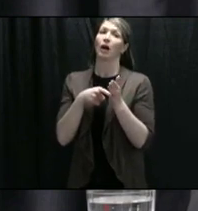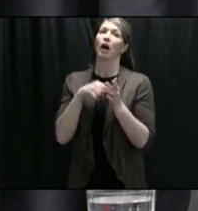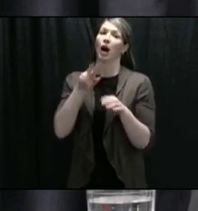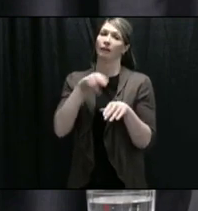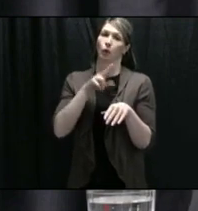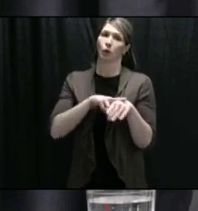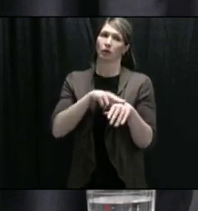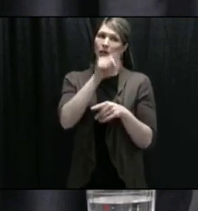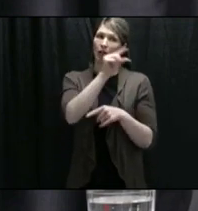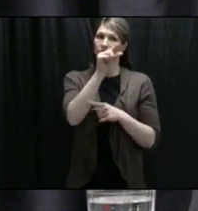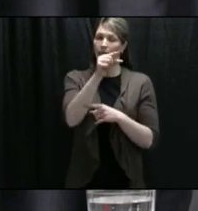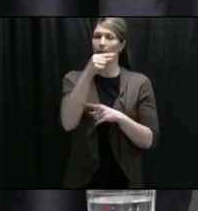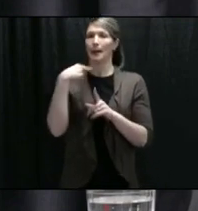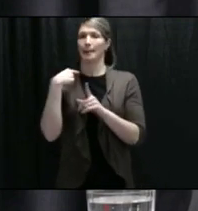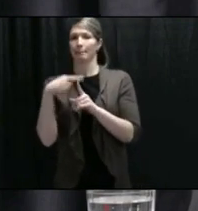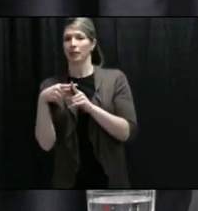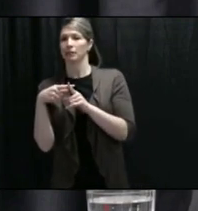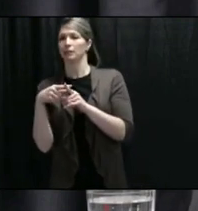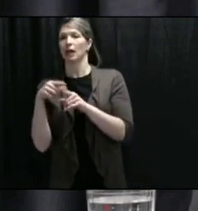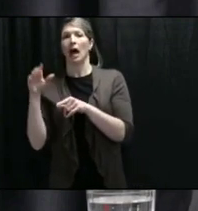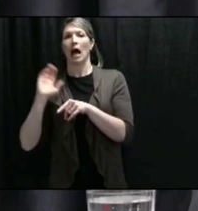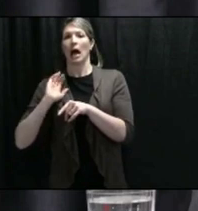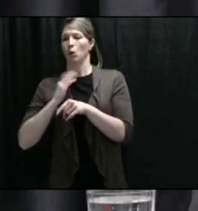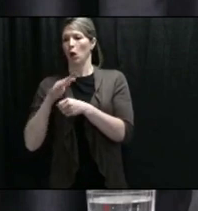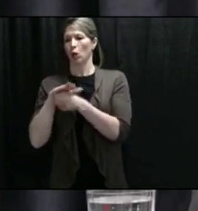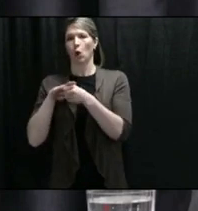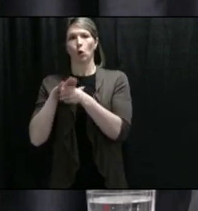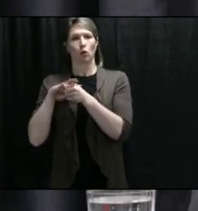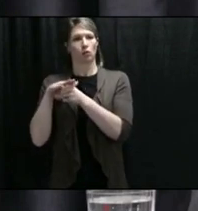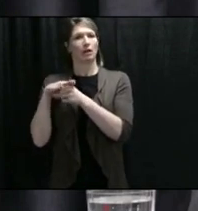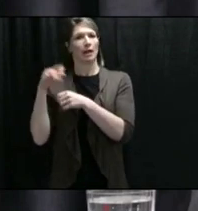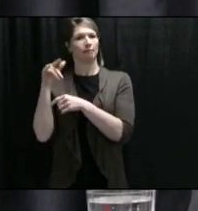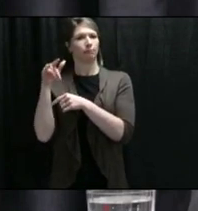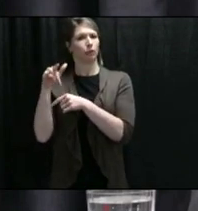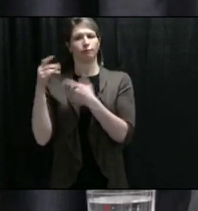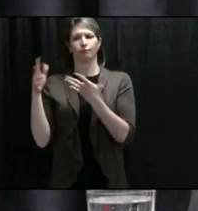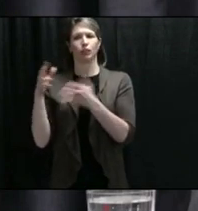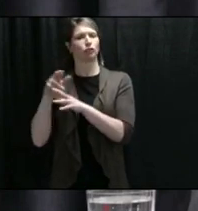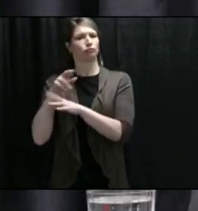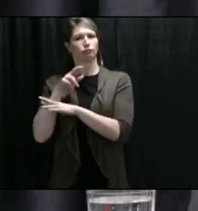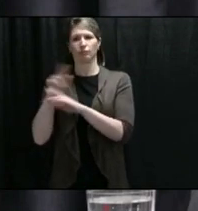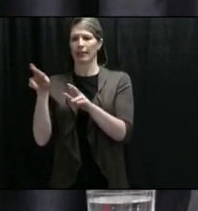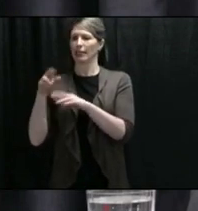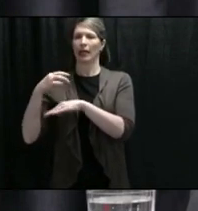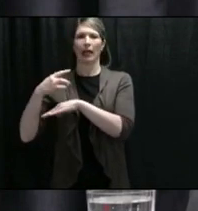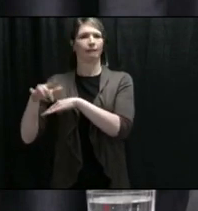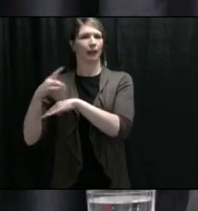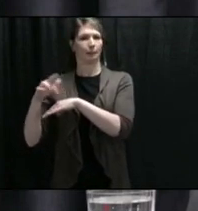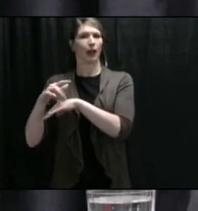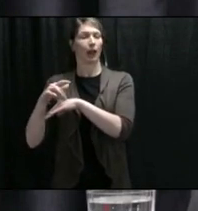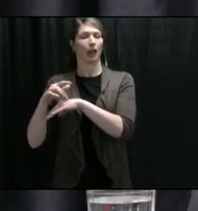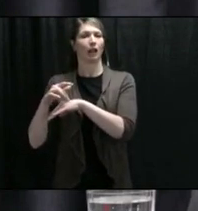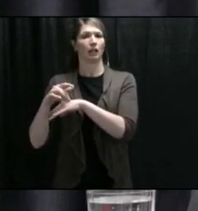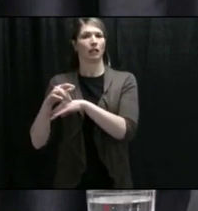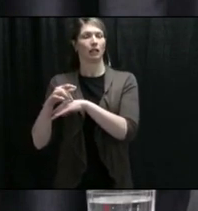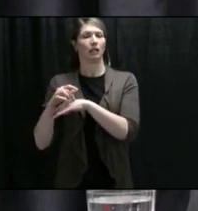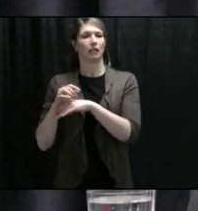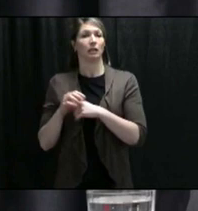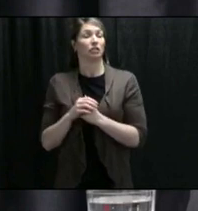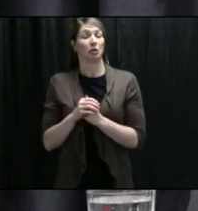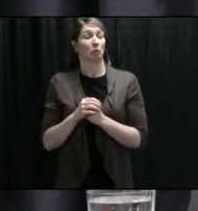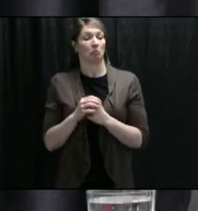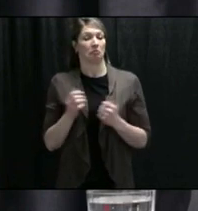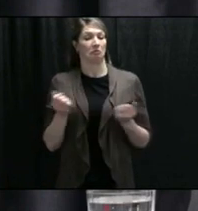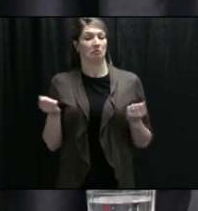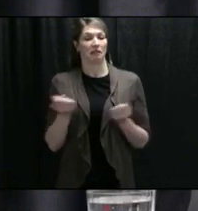Air Services and our two domestic airlines. That's still available. My understanding is